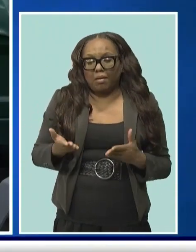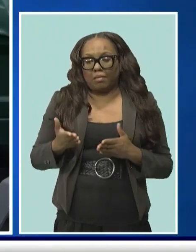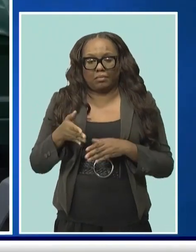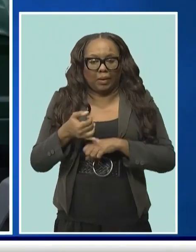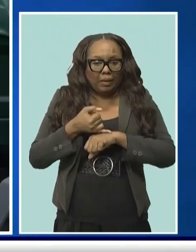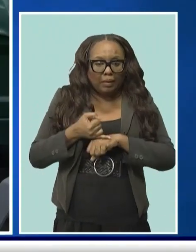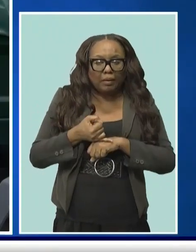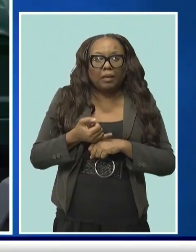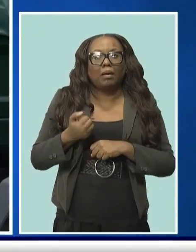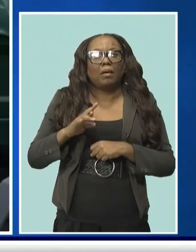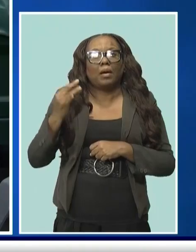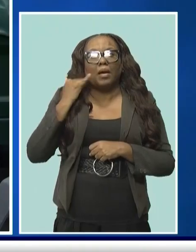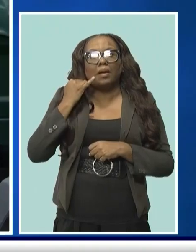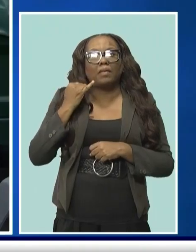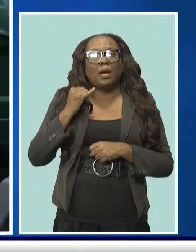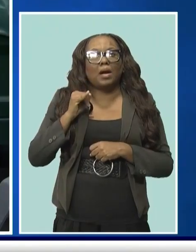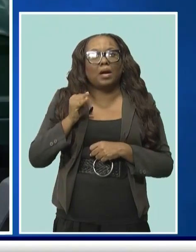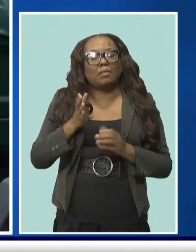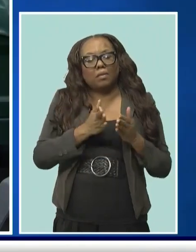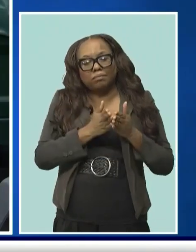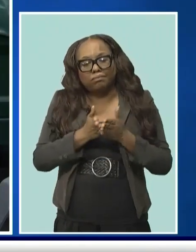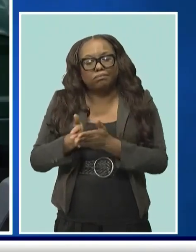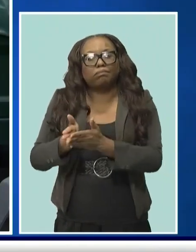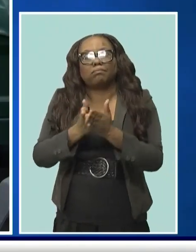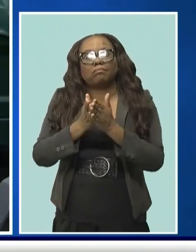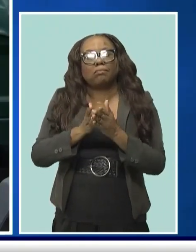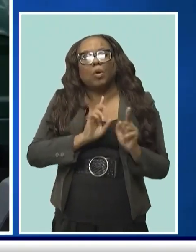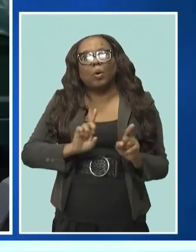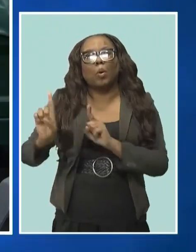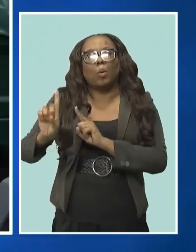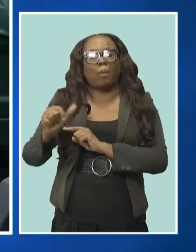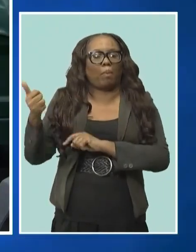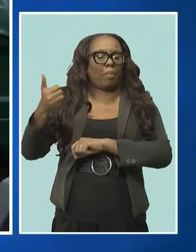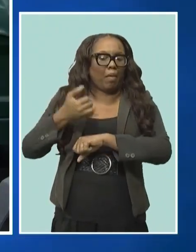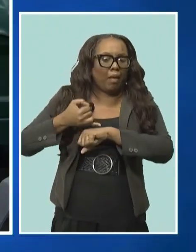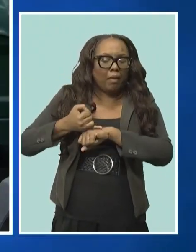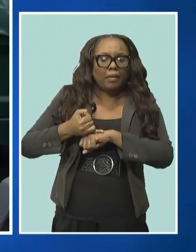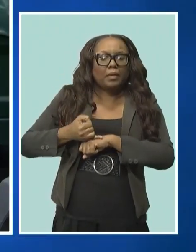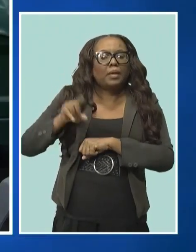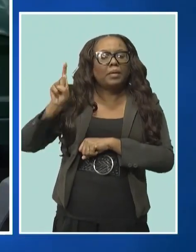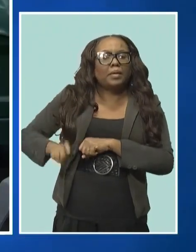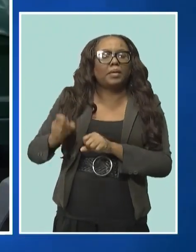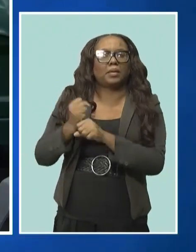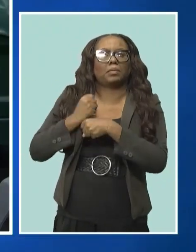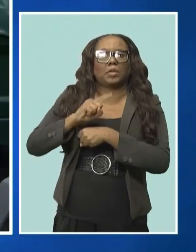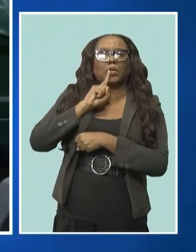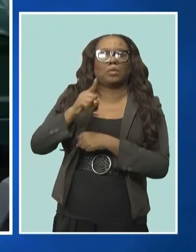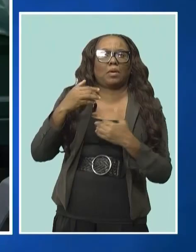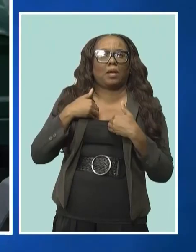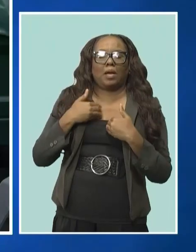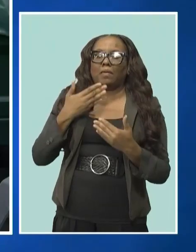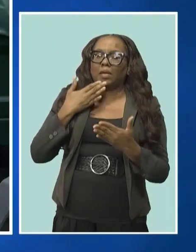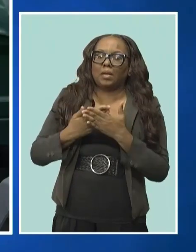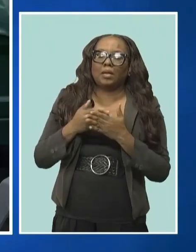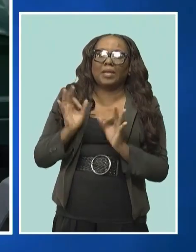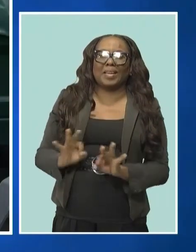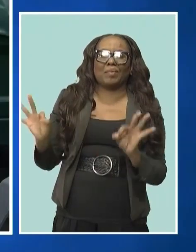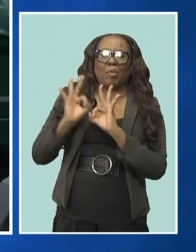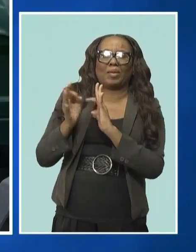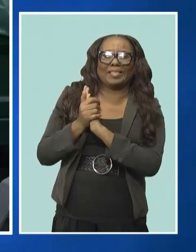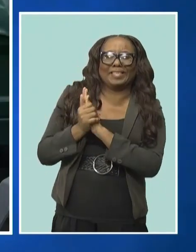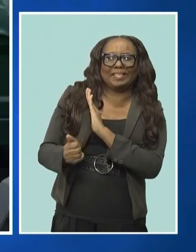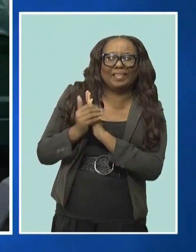operation overseas, so they have the necessary skills to represent the force